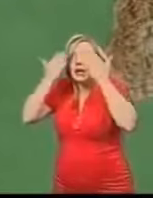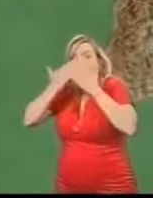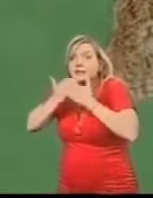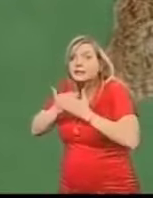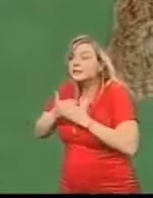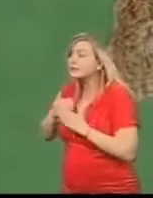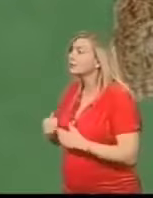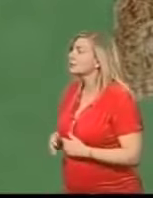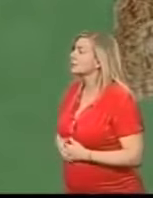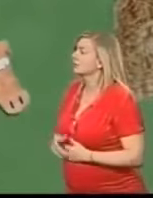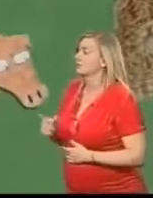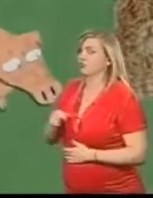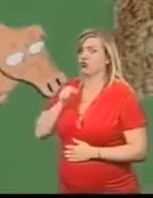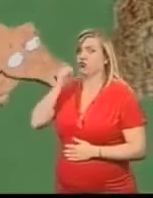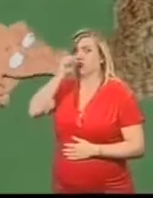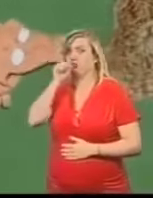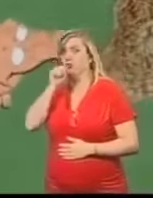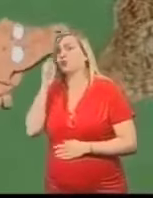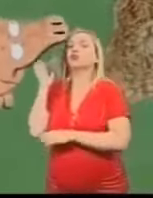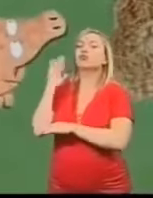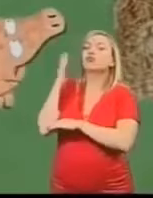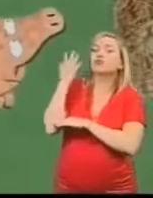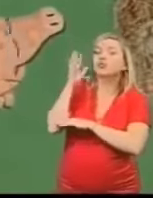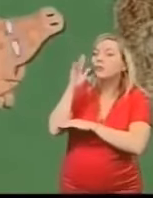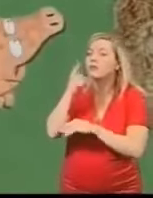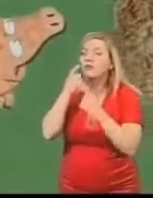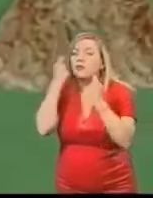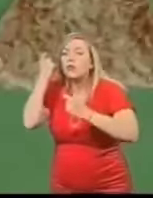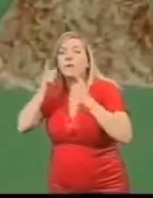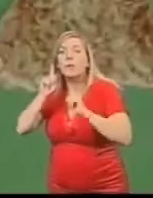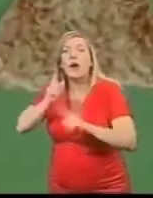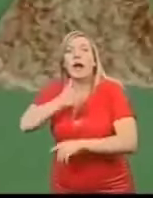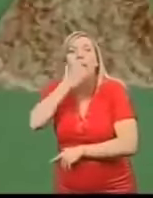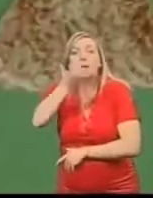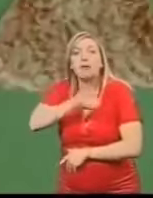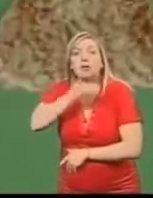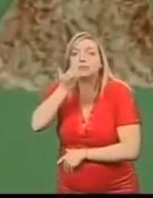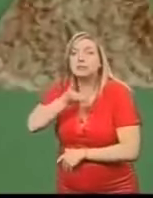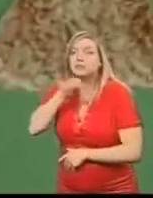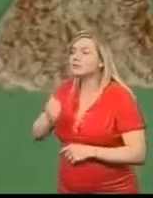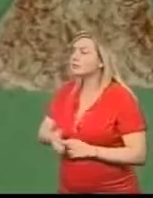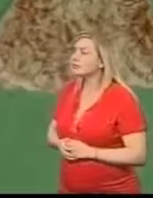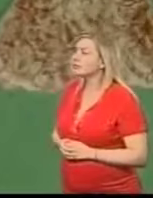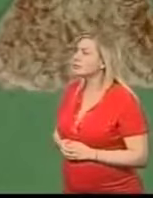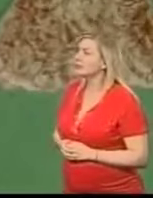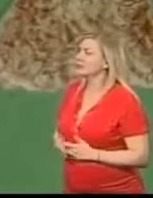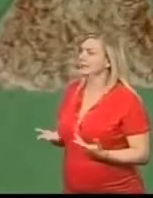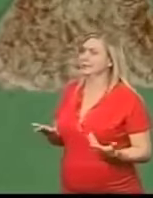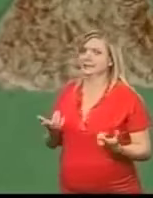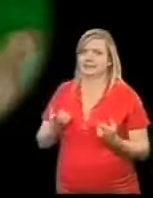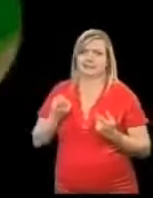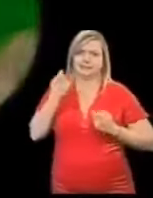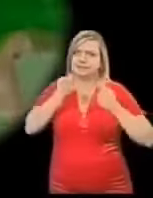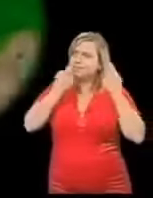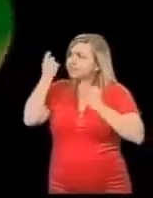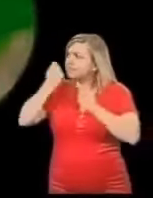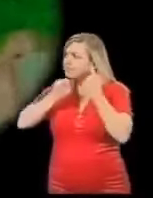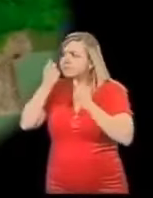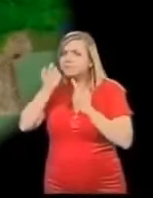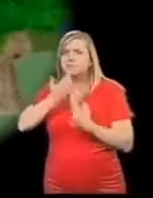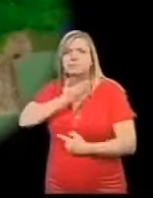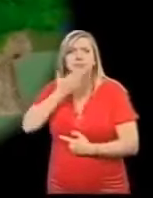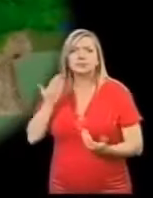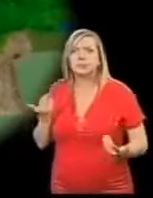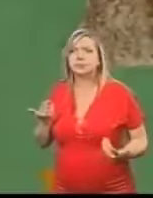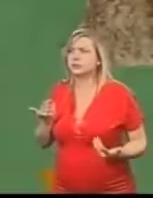And Porker was in the orchard Looking for tasty apples He wasn't having much luck, however And it was